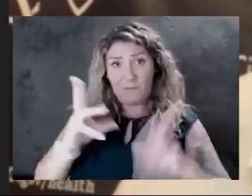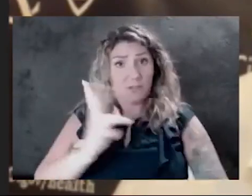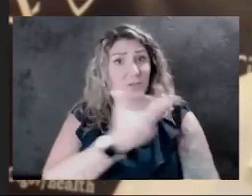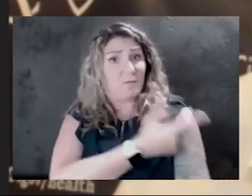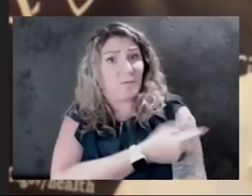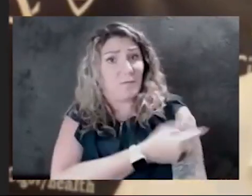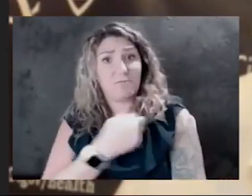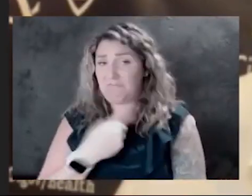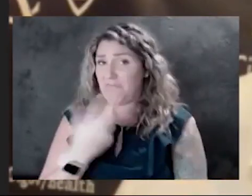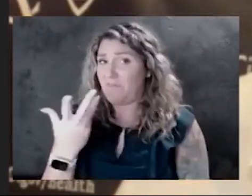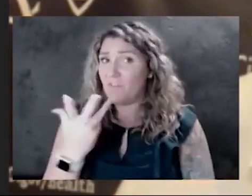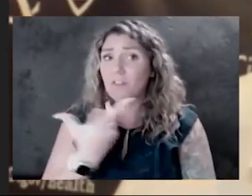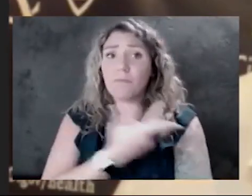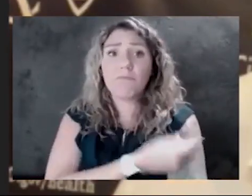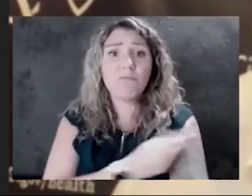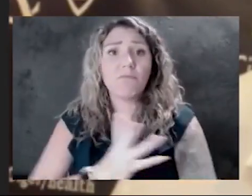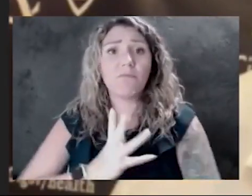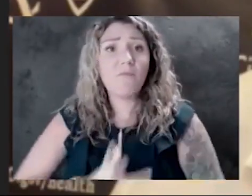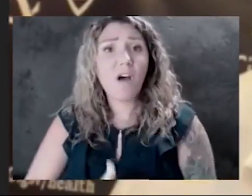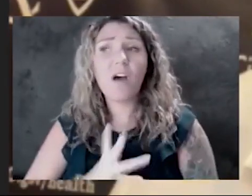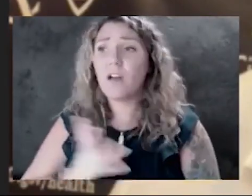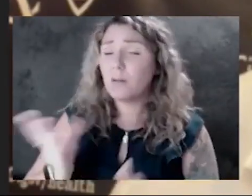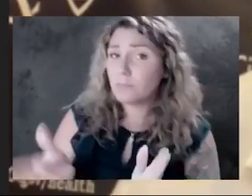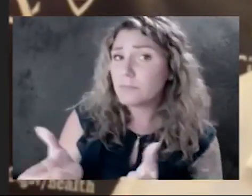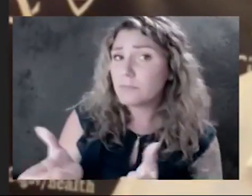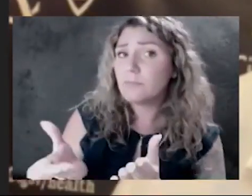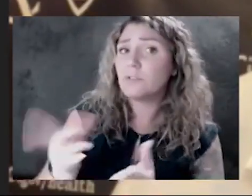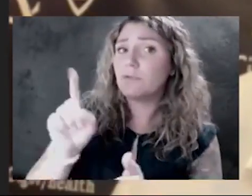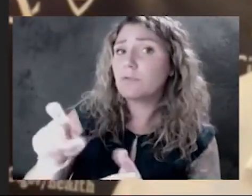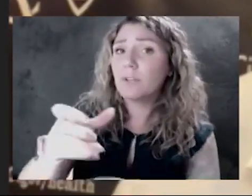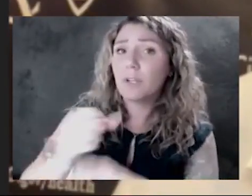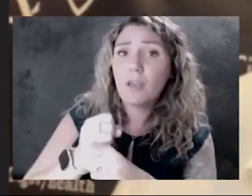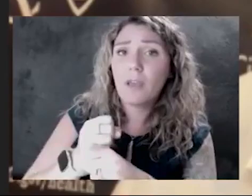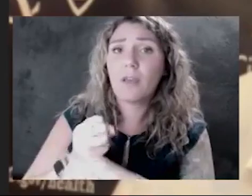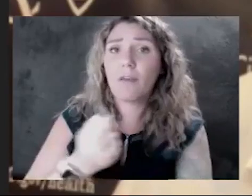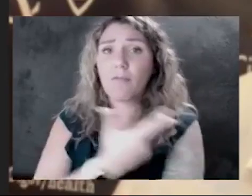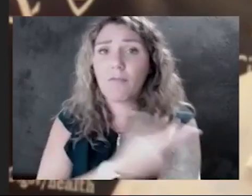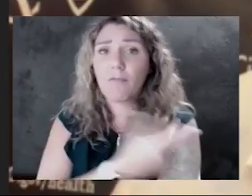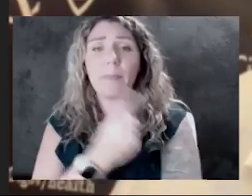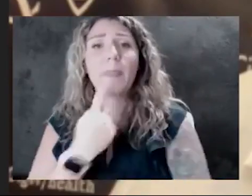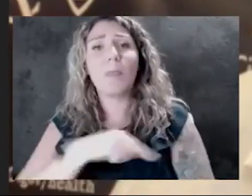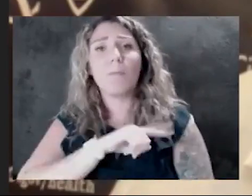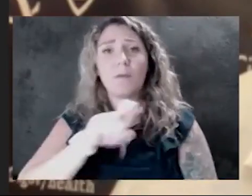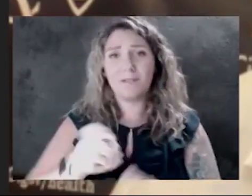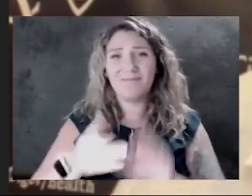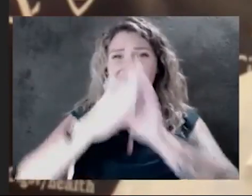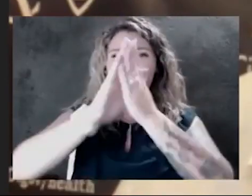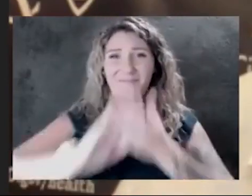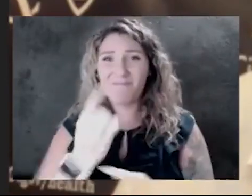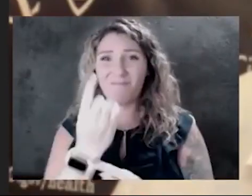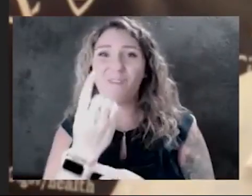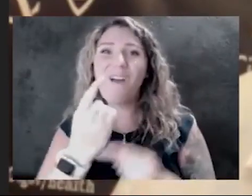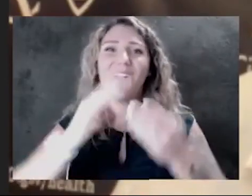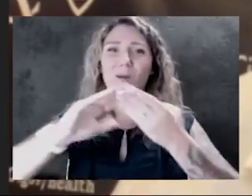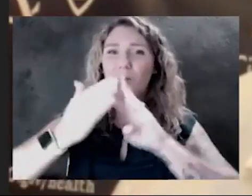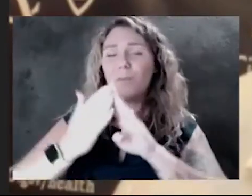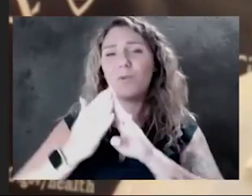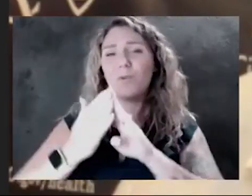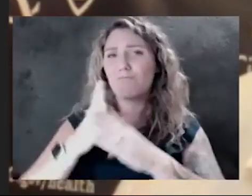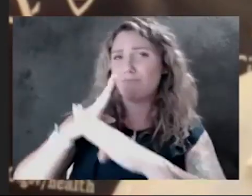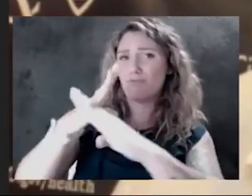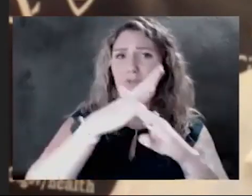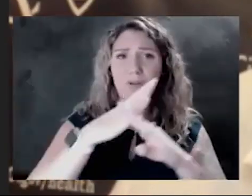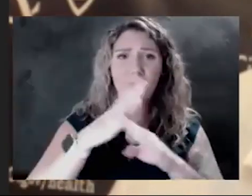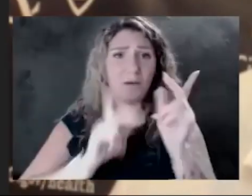folks to get it done. Let's be a community together and protect those vulnerable folks, those folks